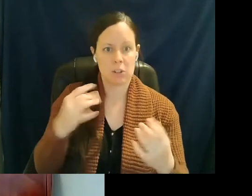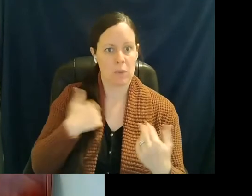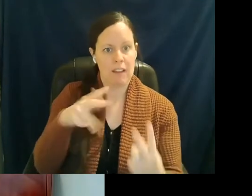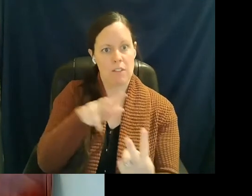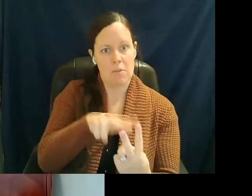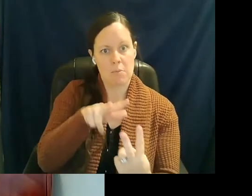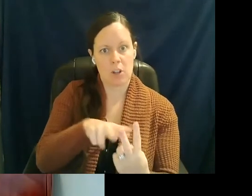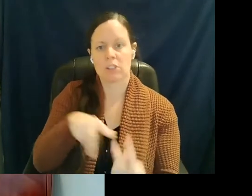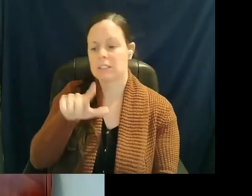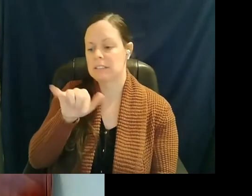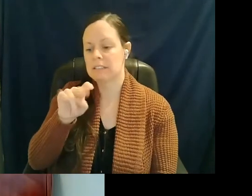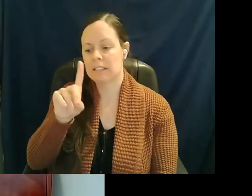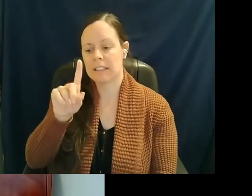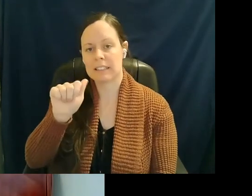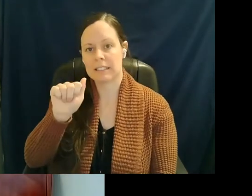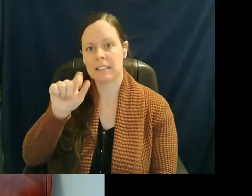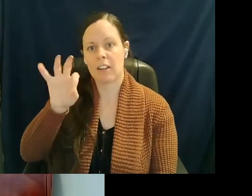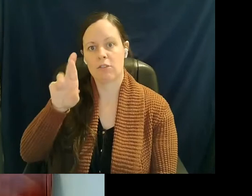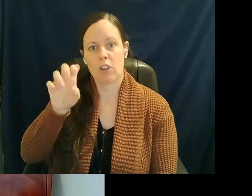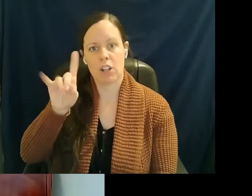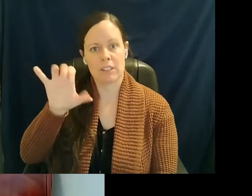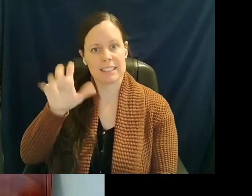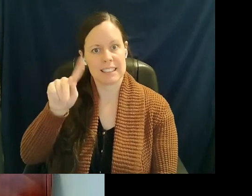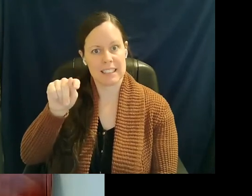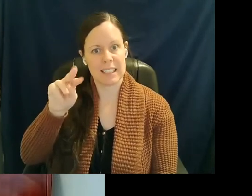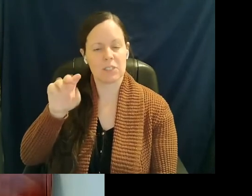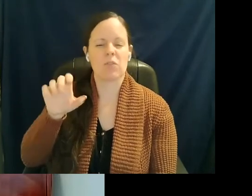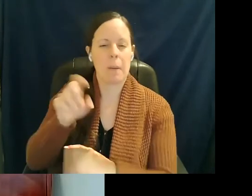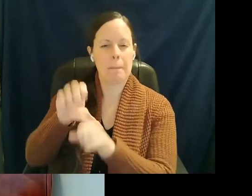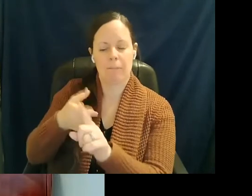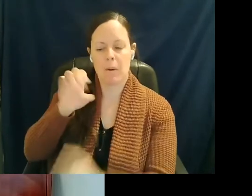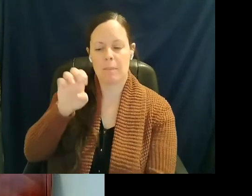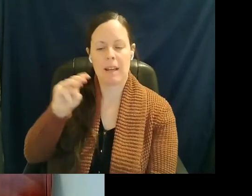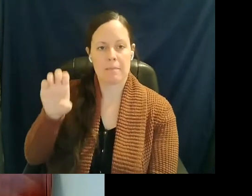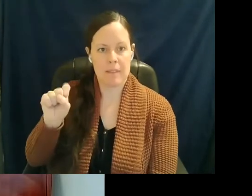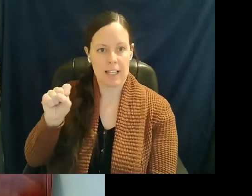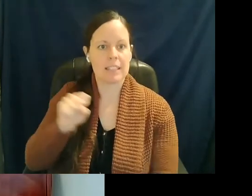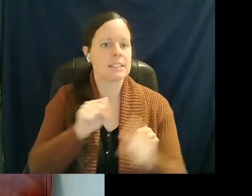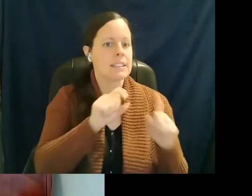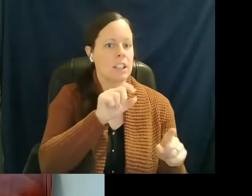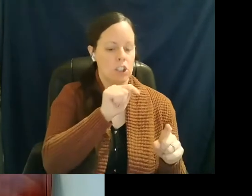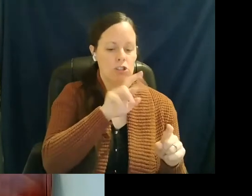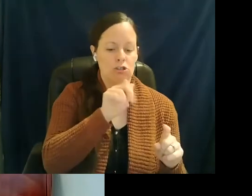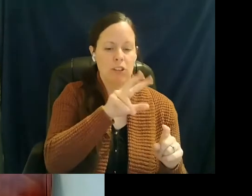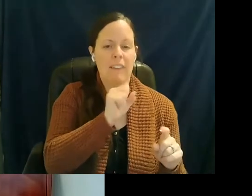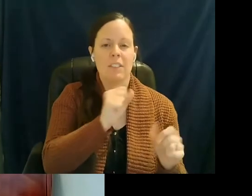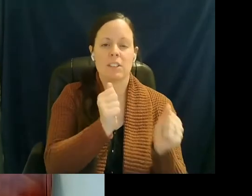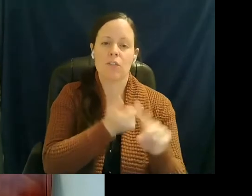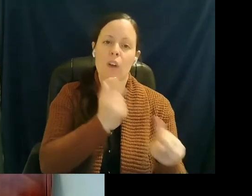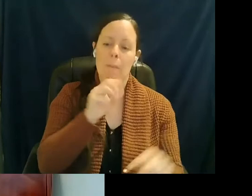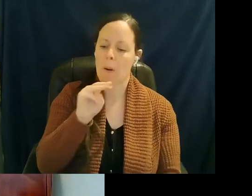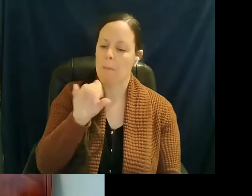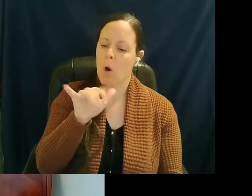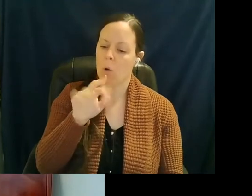Fredrickson with Medic EMS is here joining us and Travis Noid with the city of Moline Fire. And we're grateful. And you're both able to join